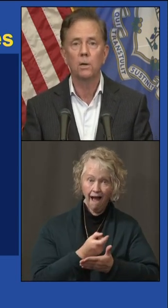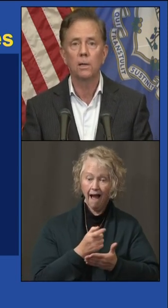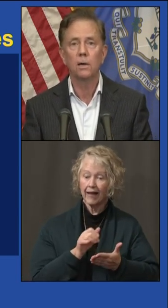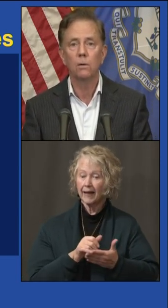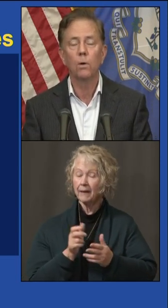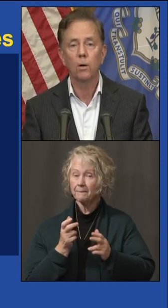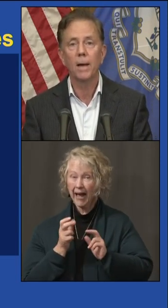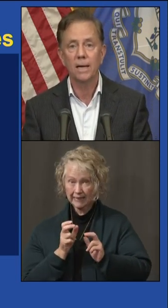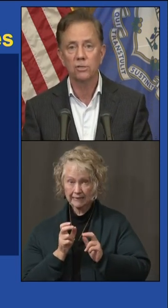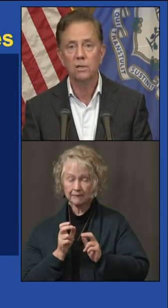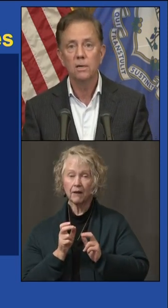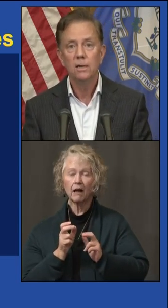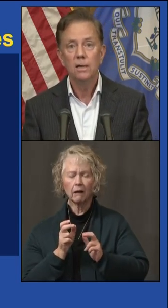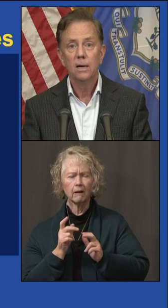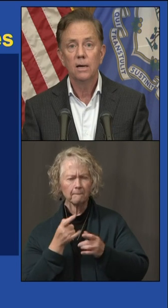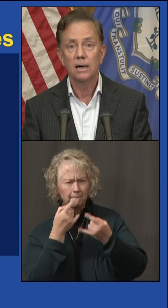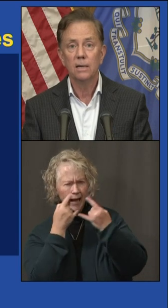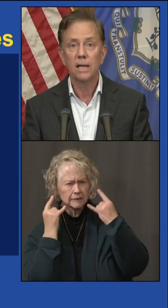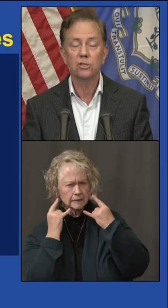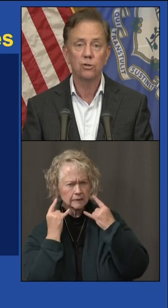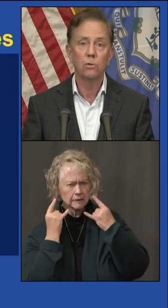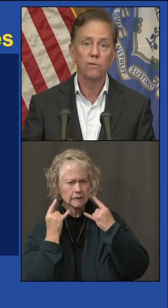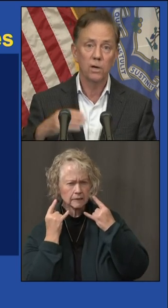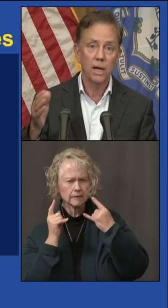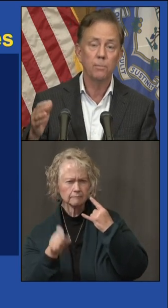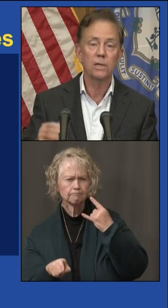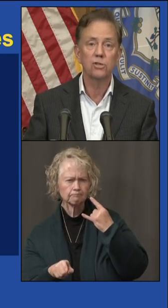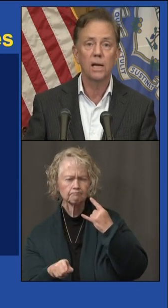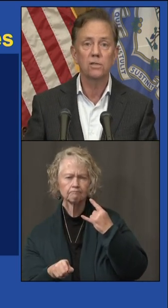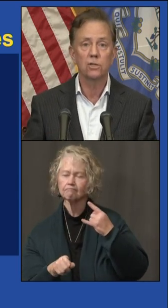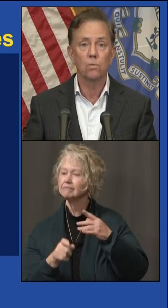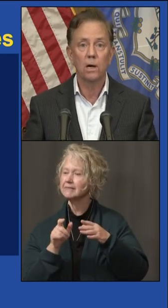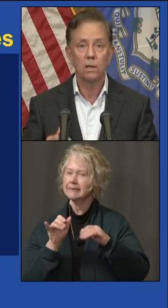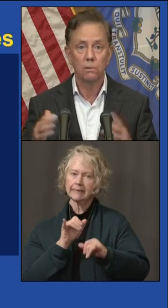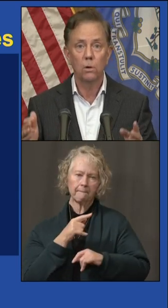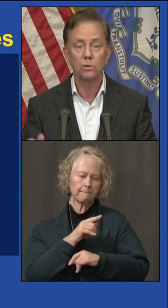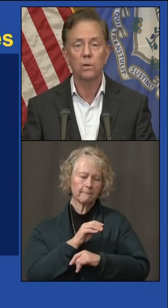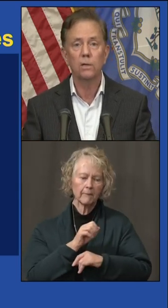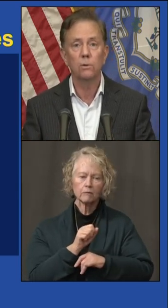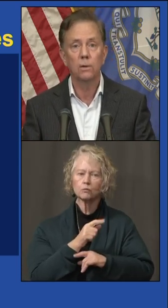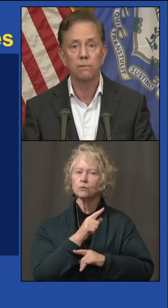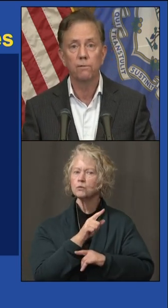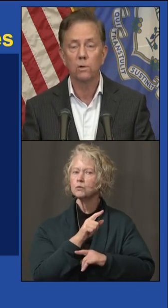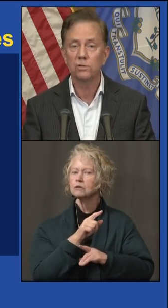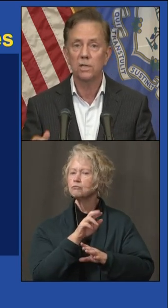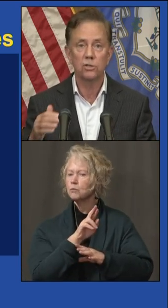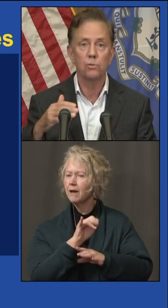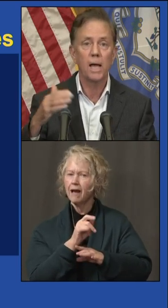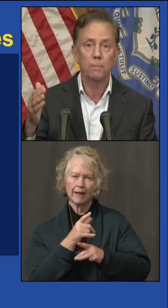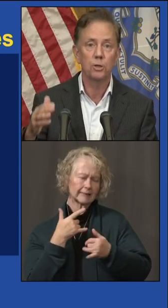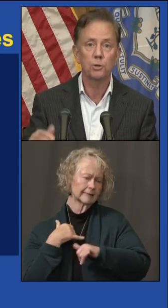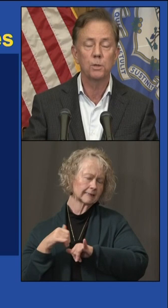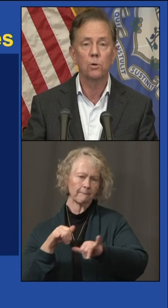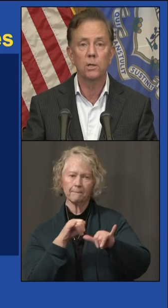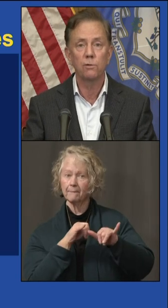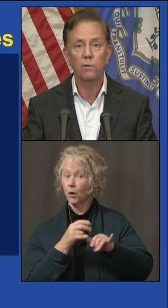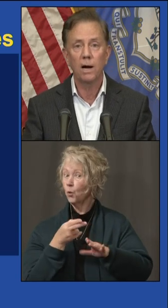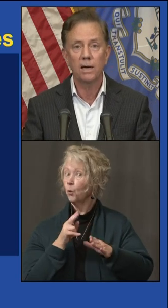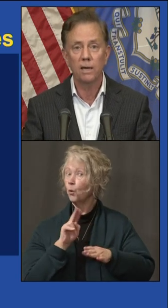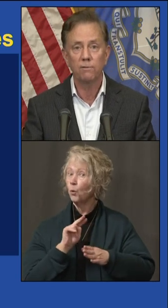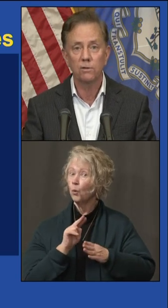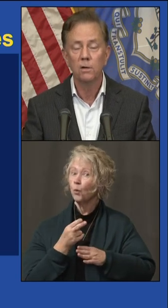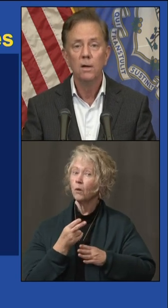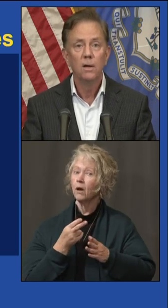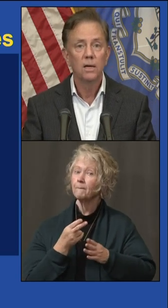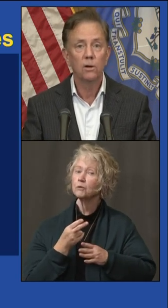basketball, wear a mask. That's true of our neighboring states as well, all trying to enforce this. New Hampshire has been doing this